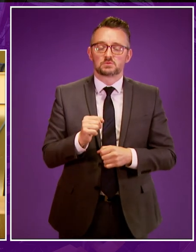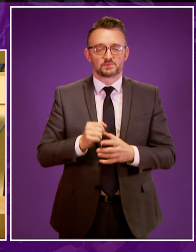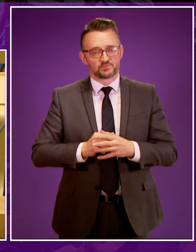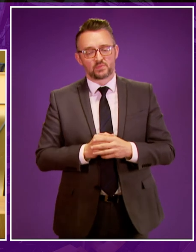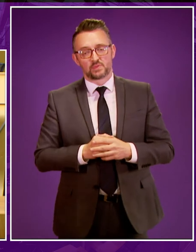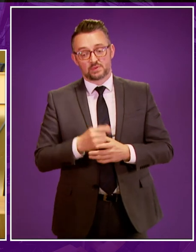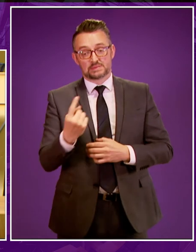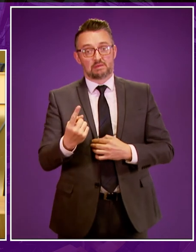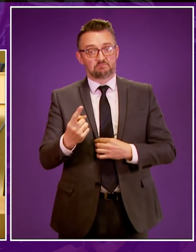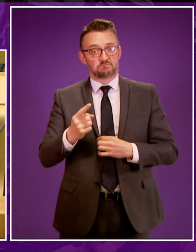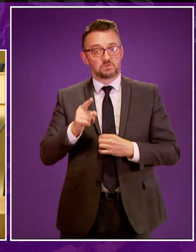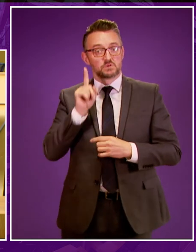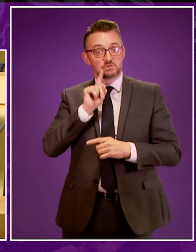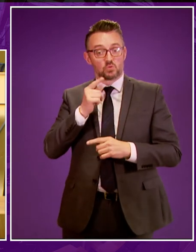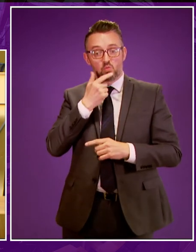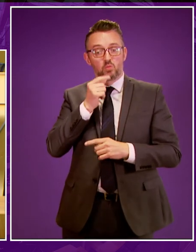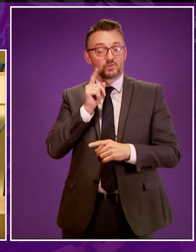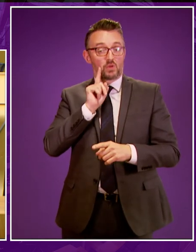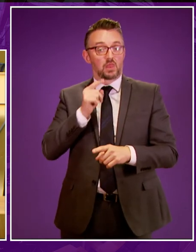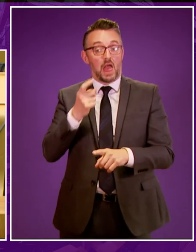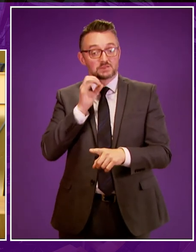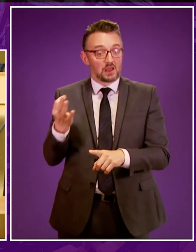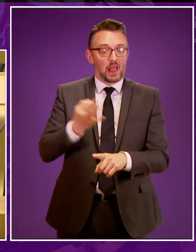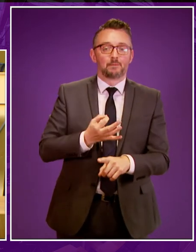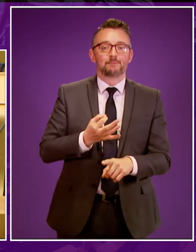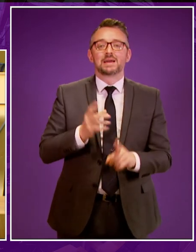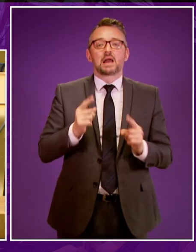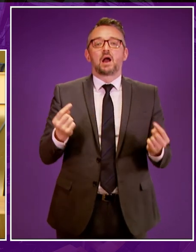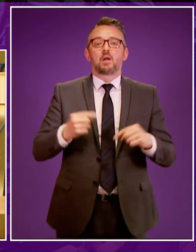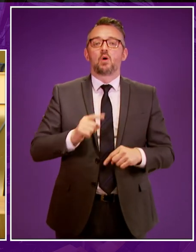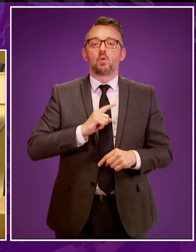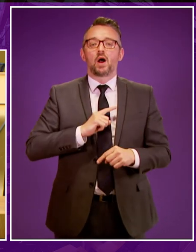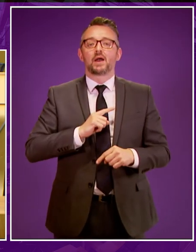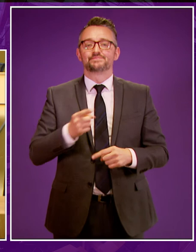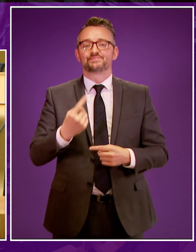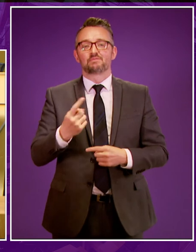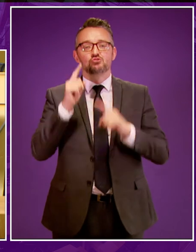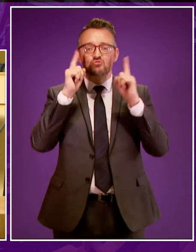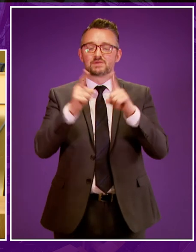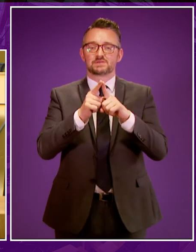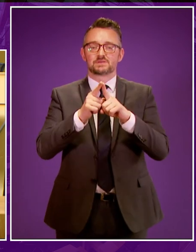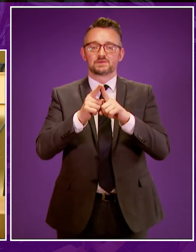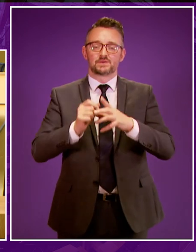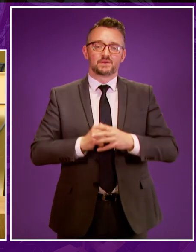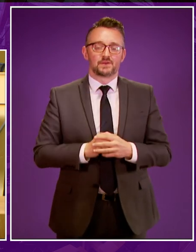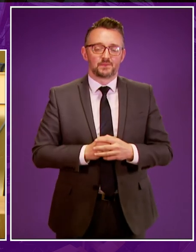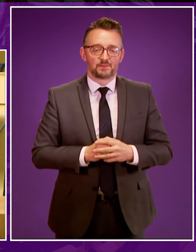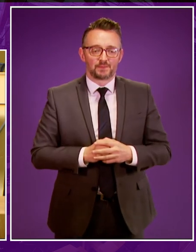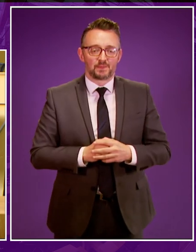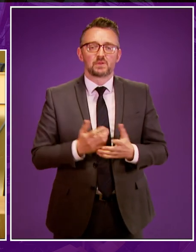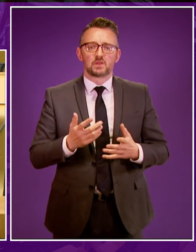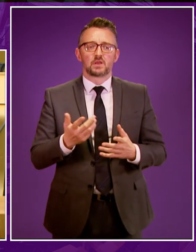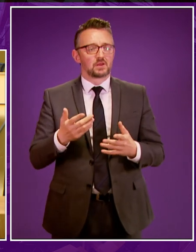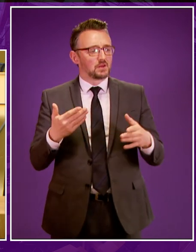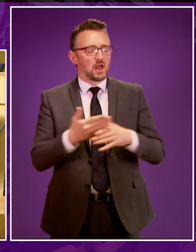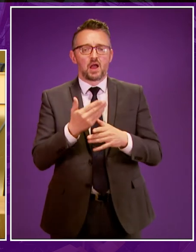and she I did invite her to come along today but she couldn't make it because she's at university how will the plan address the unemployment and